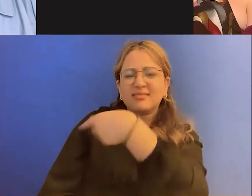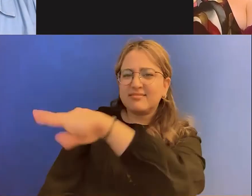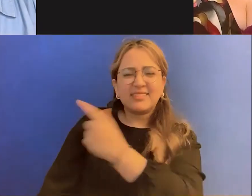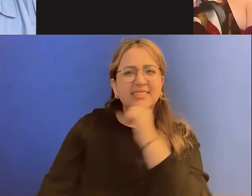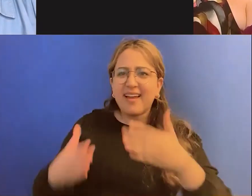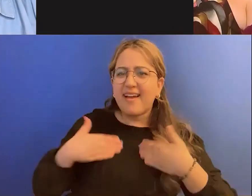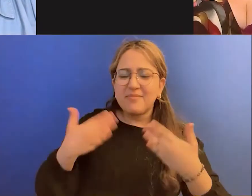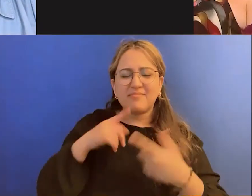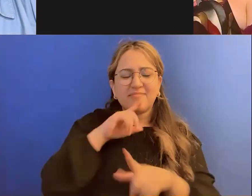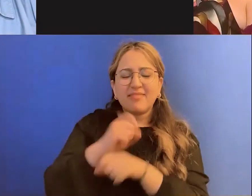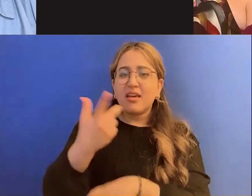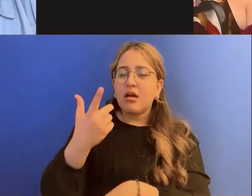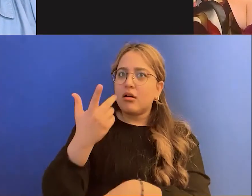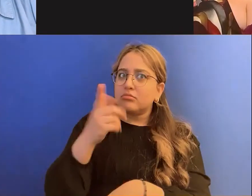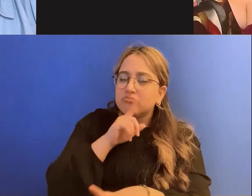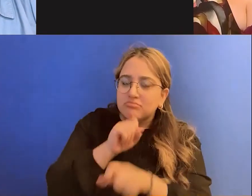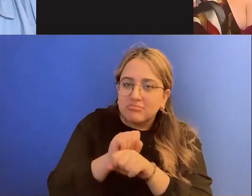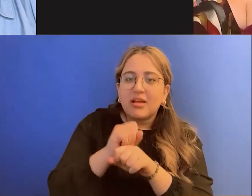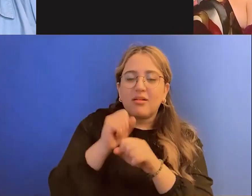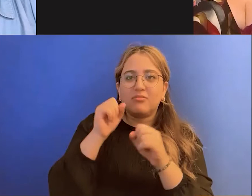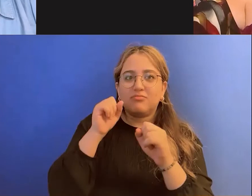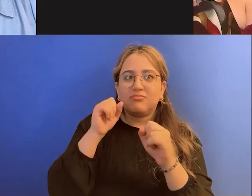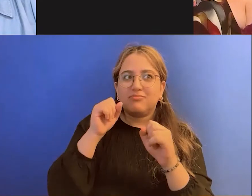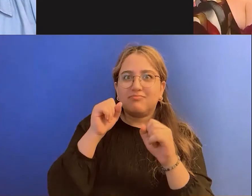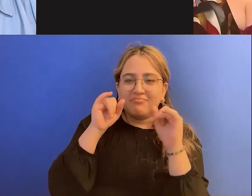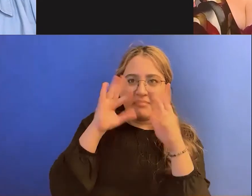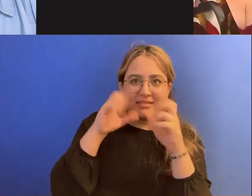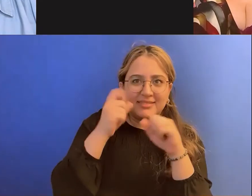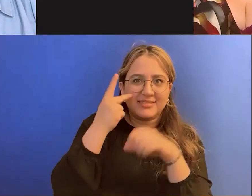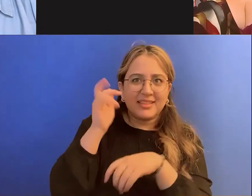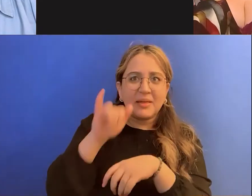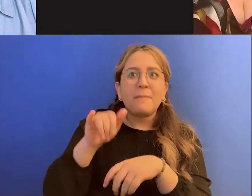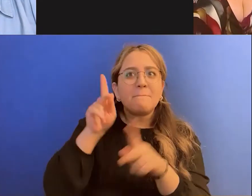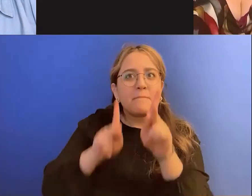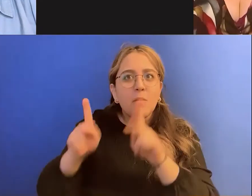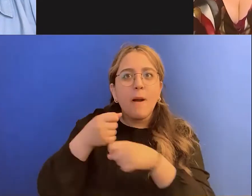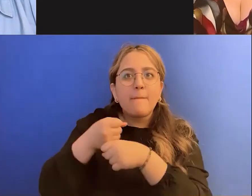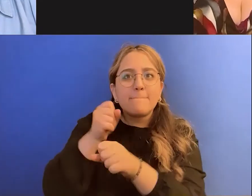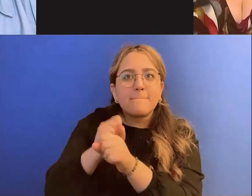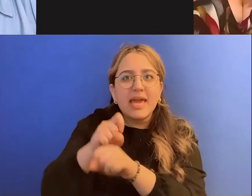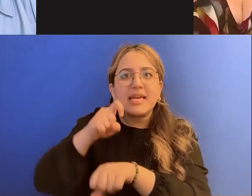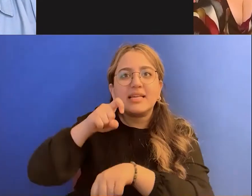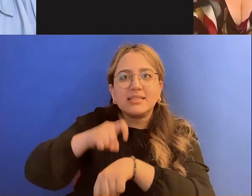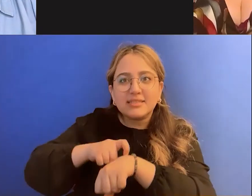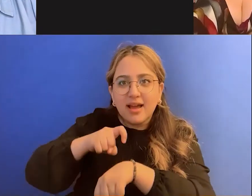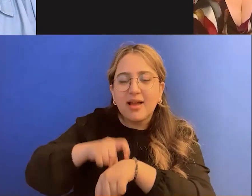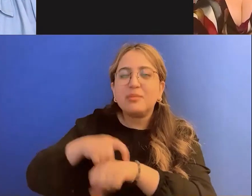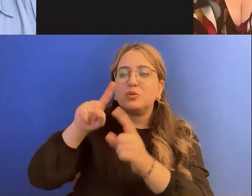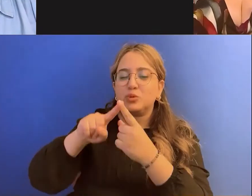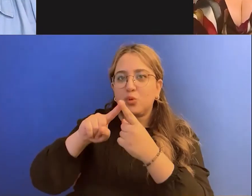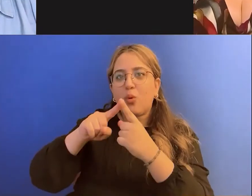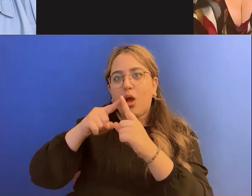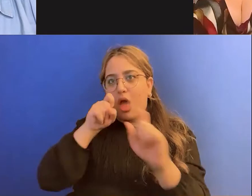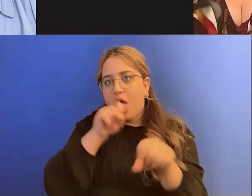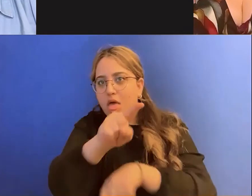sometimes that people make the time, not just have the time to pursue the times that I have been